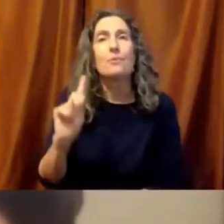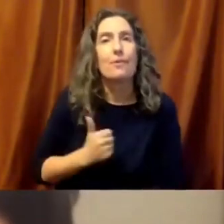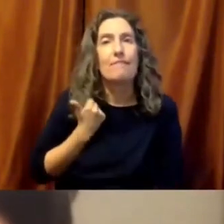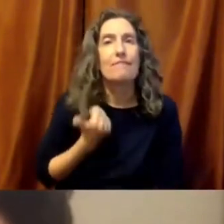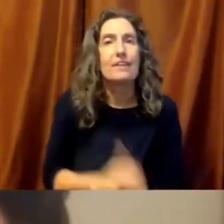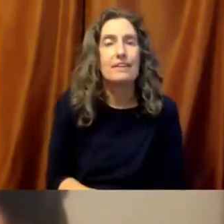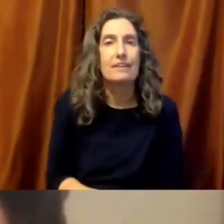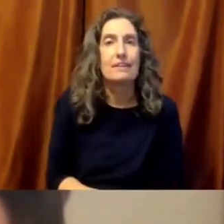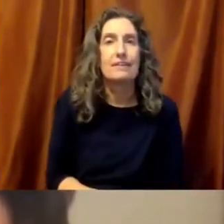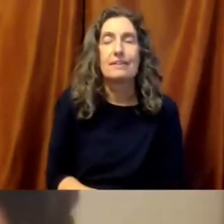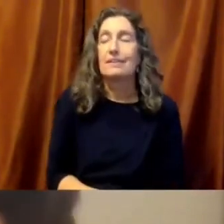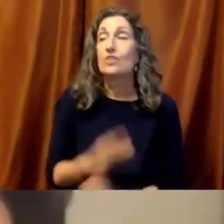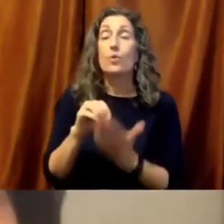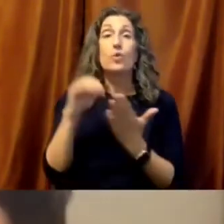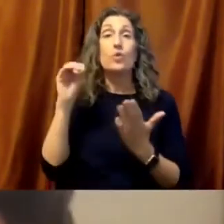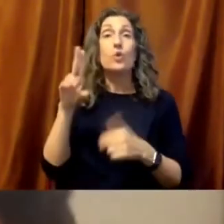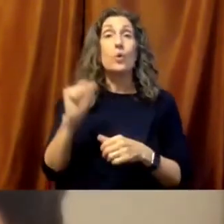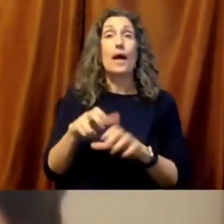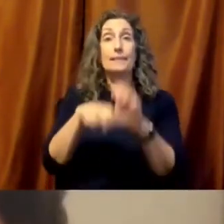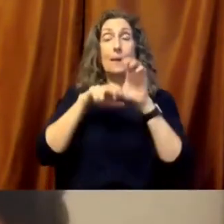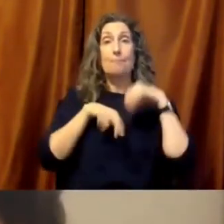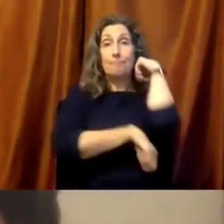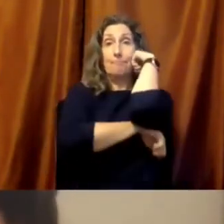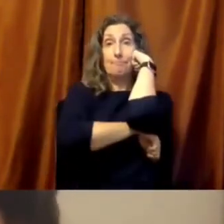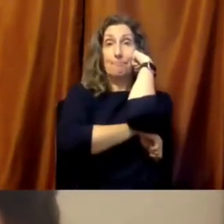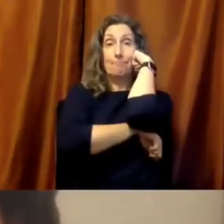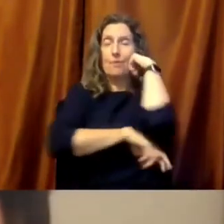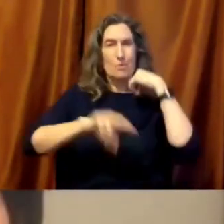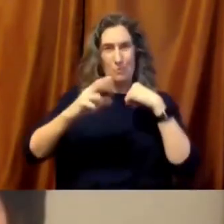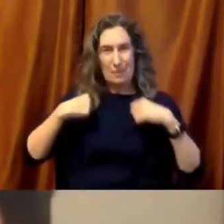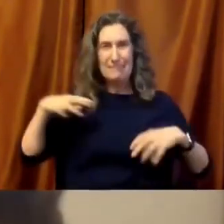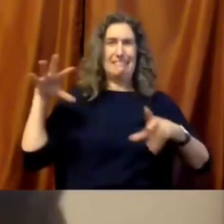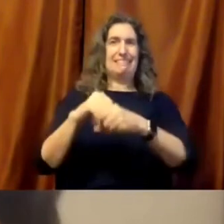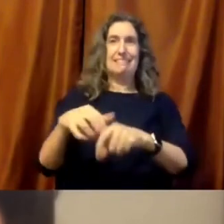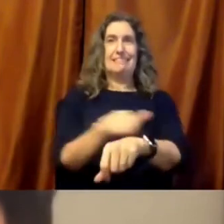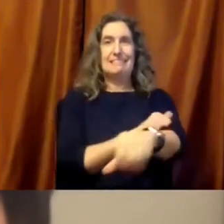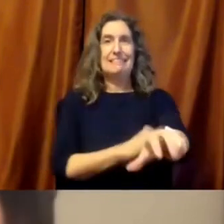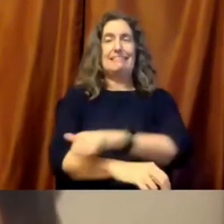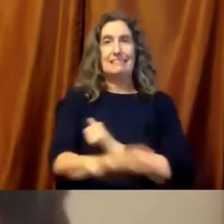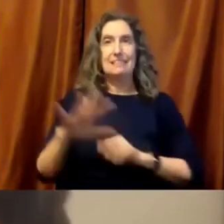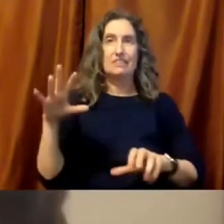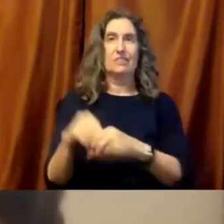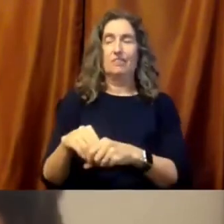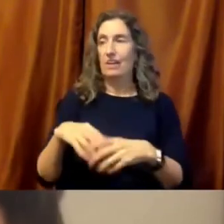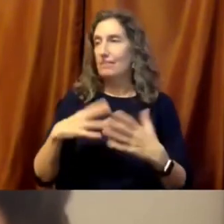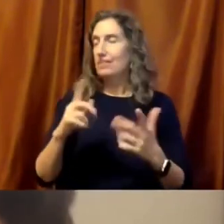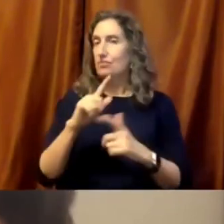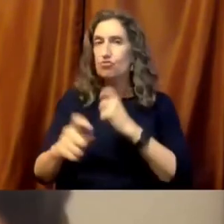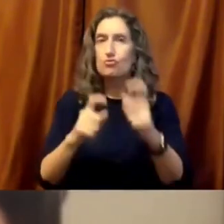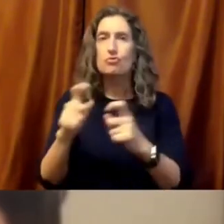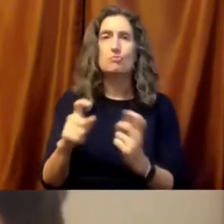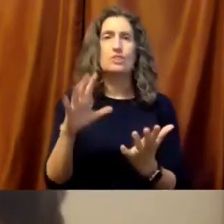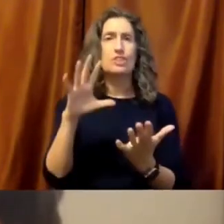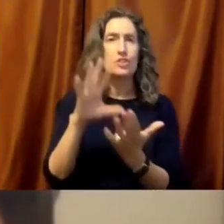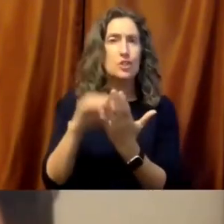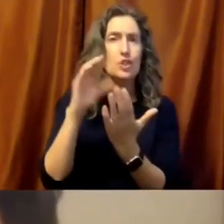need this help. The United States can't afford to be a simple observer. We have to have to seat at the table, contributing, learning,